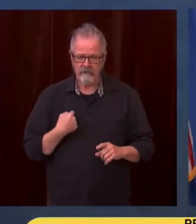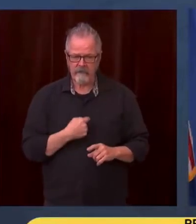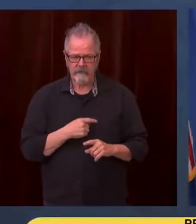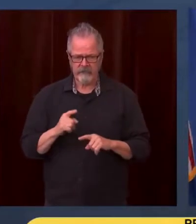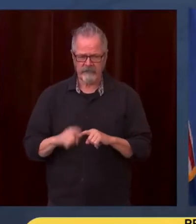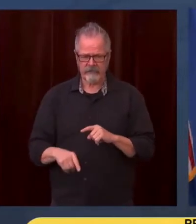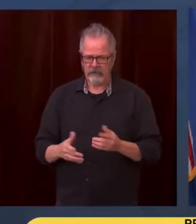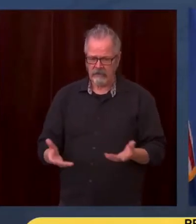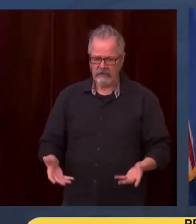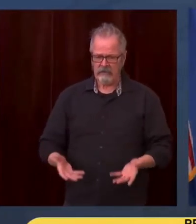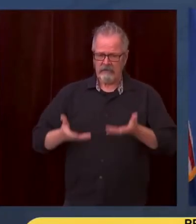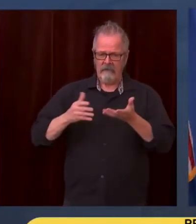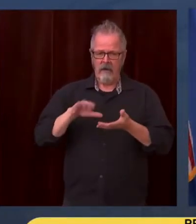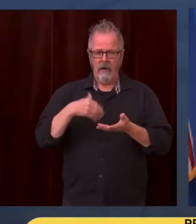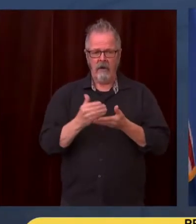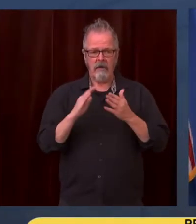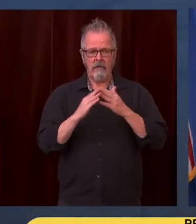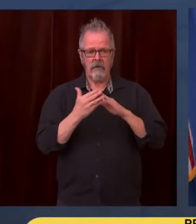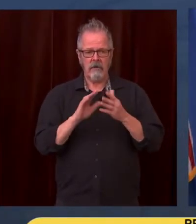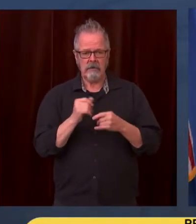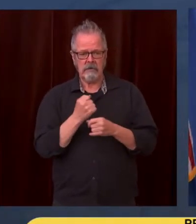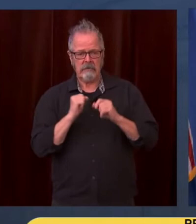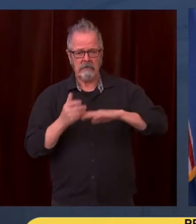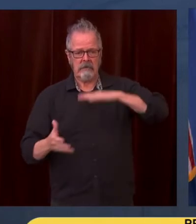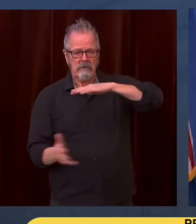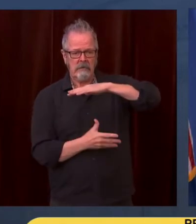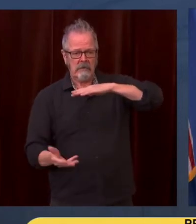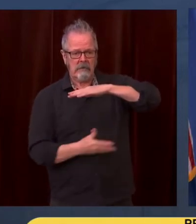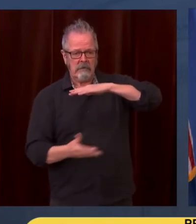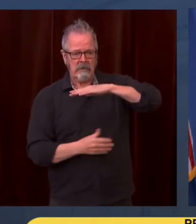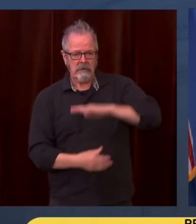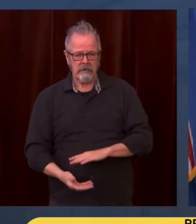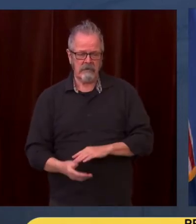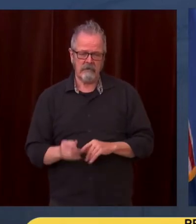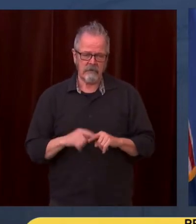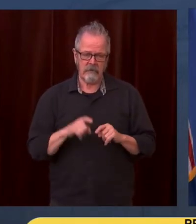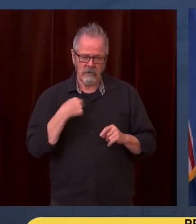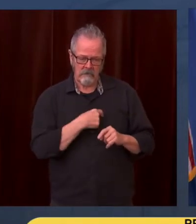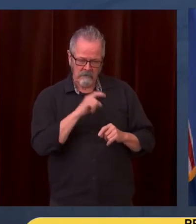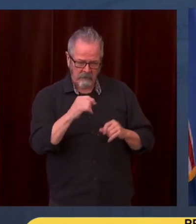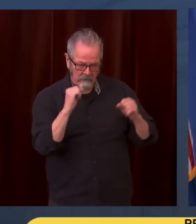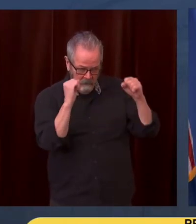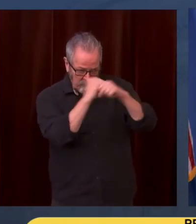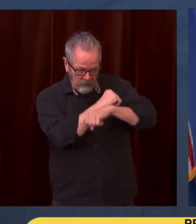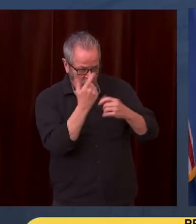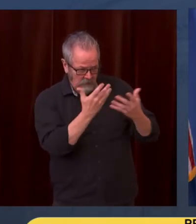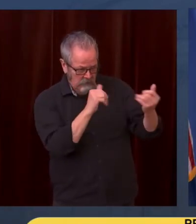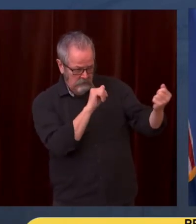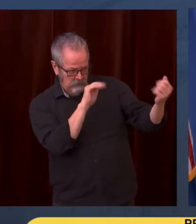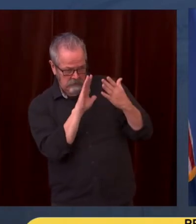or we will continue to be overswept by floods and fires and invasive species,